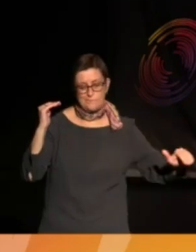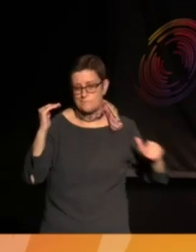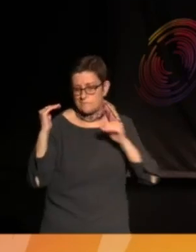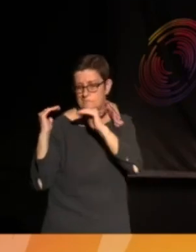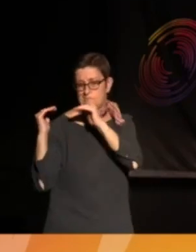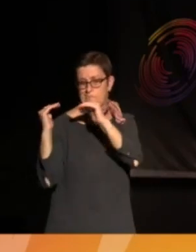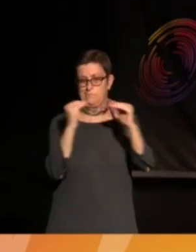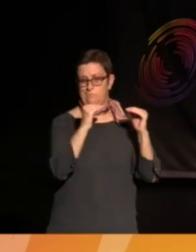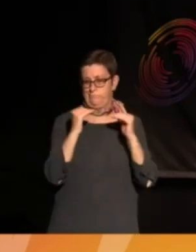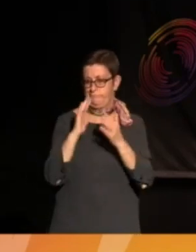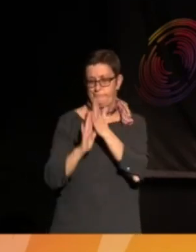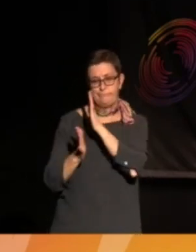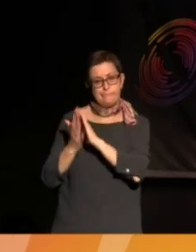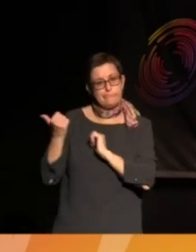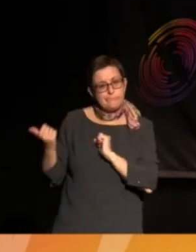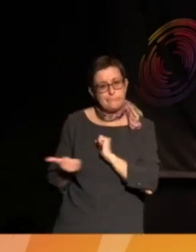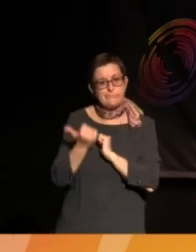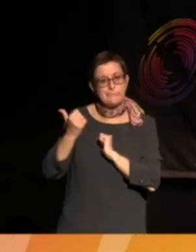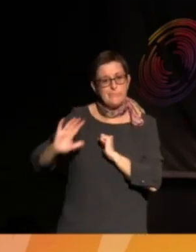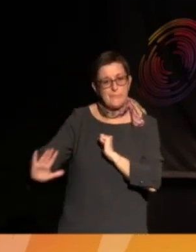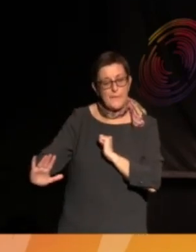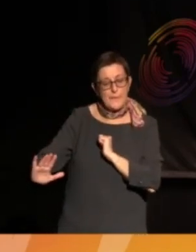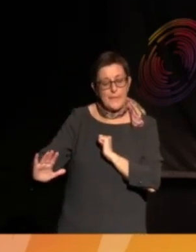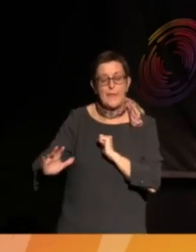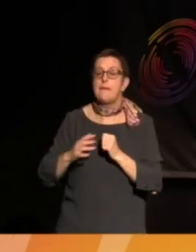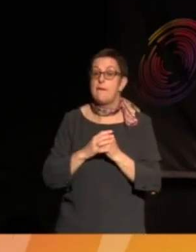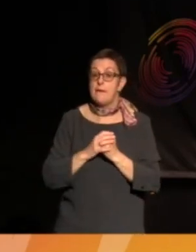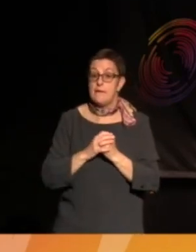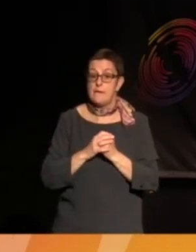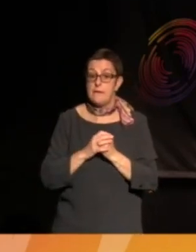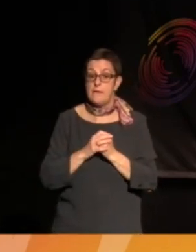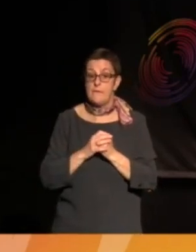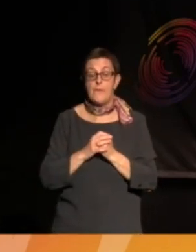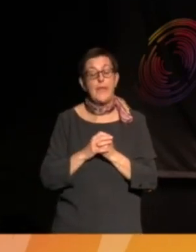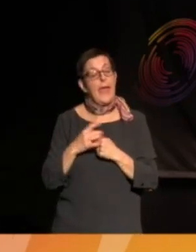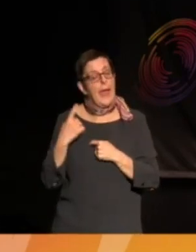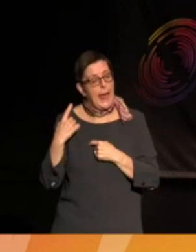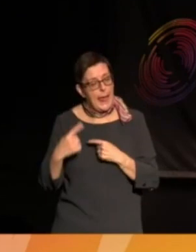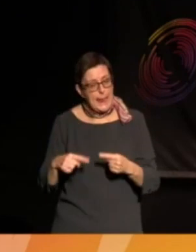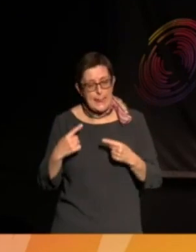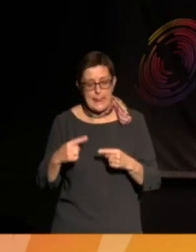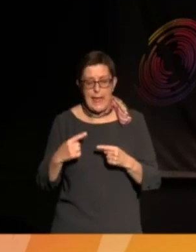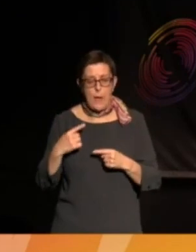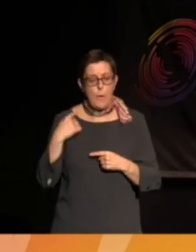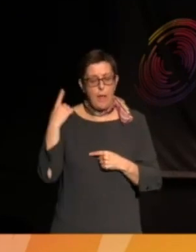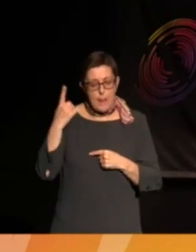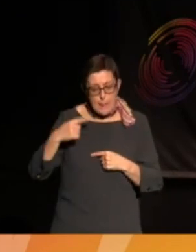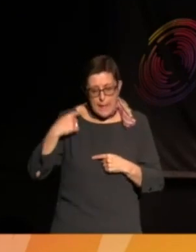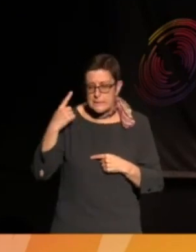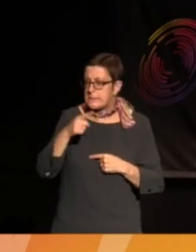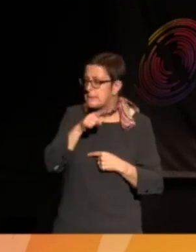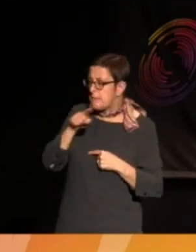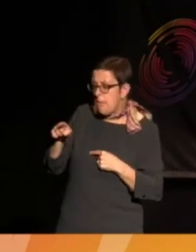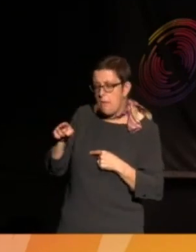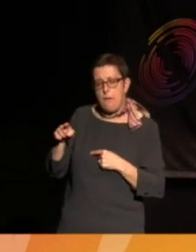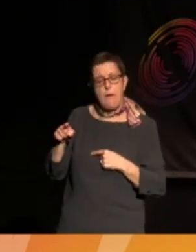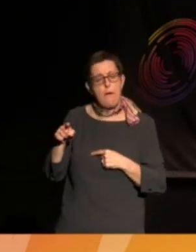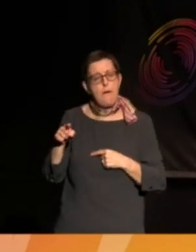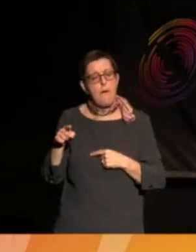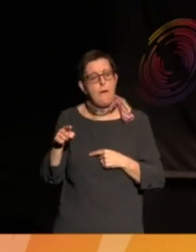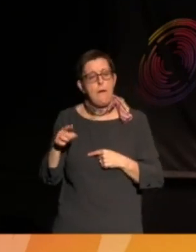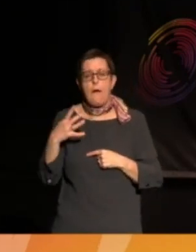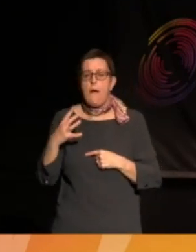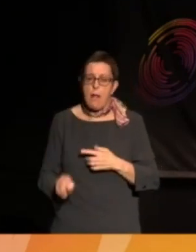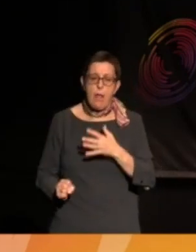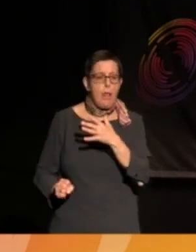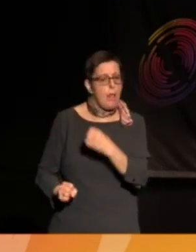allowing London well-heeled trolls to consistently undermine,